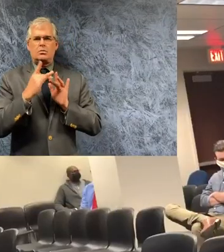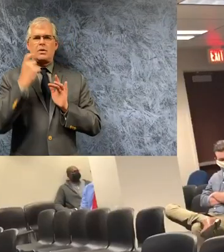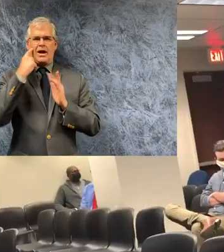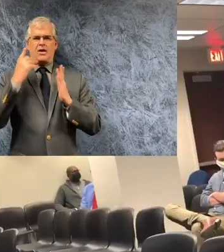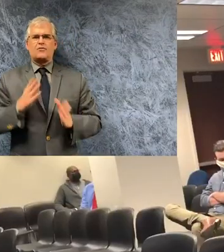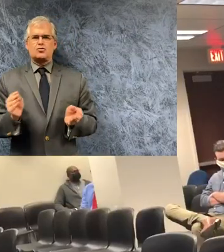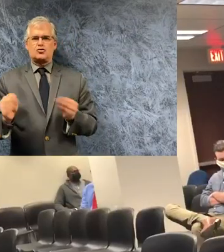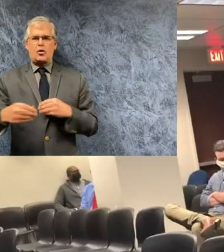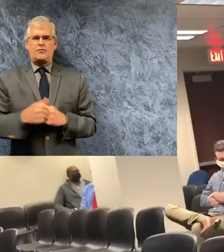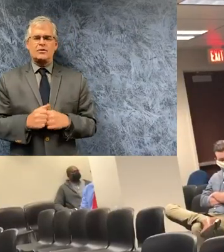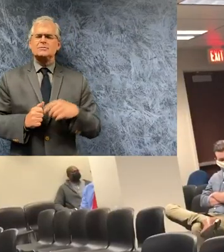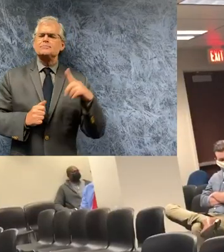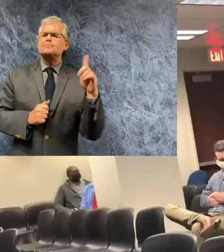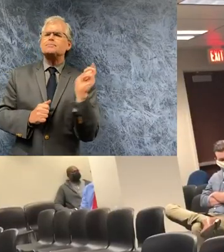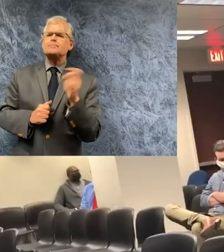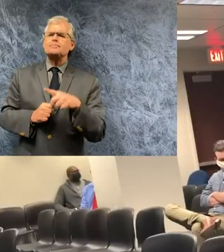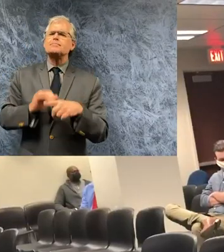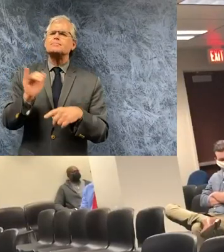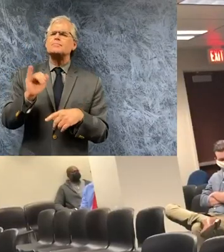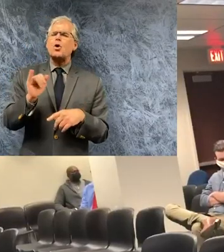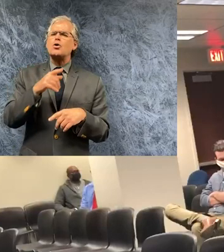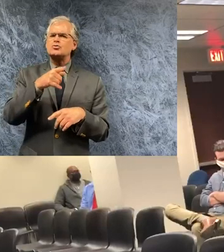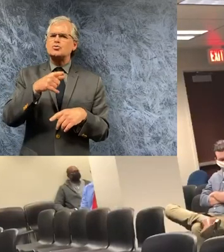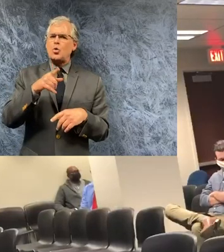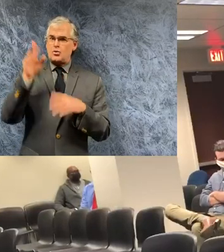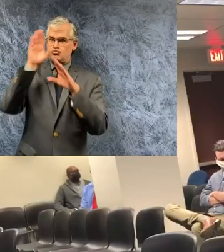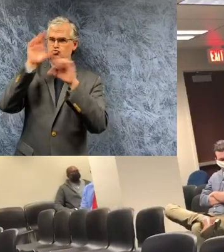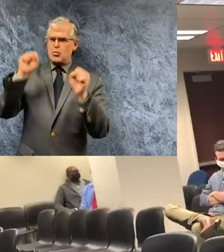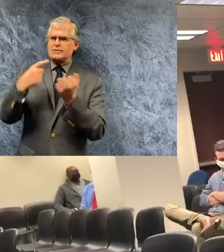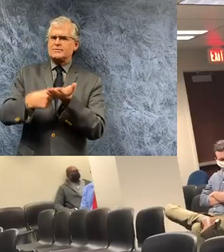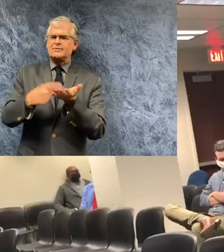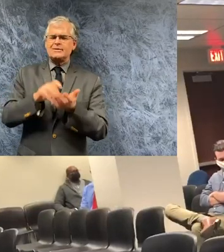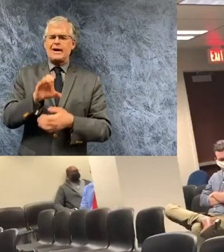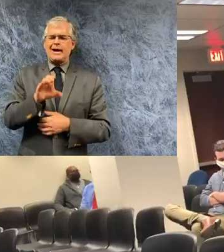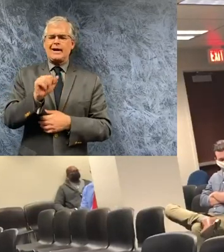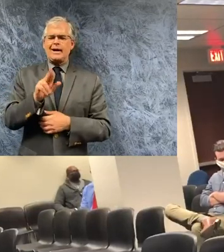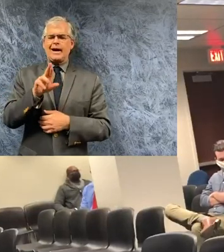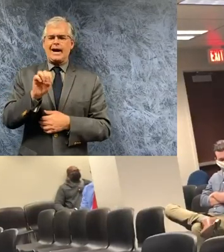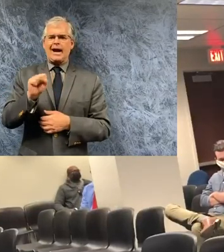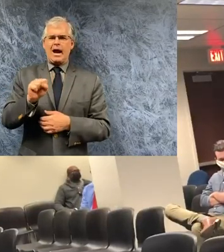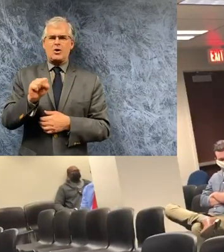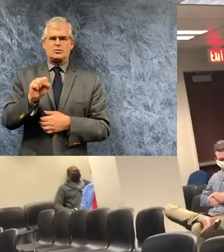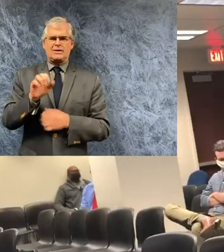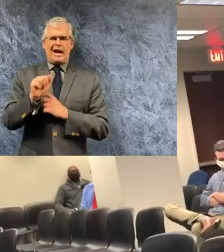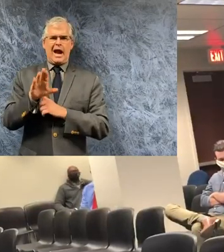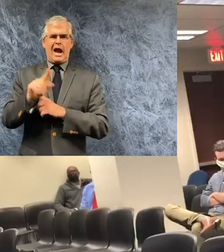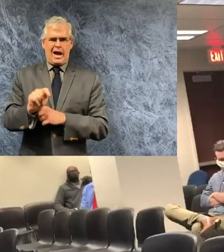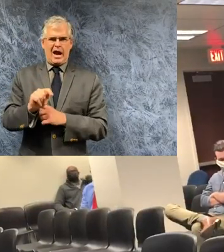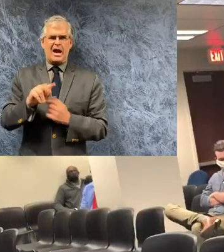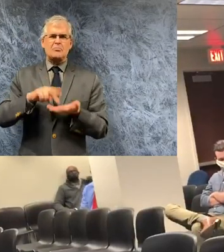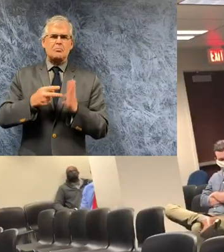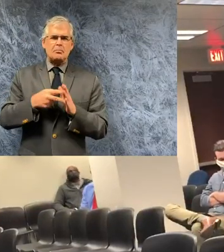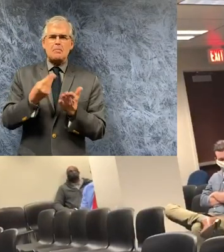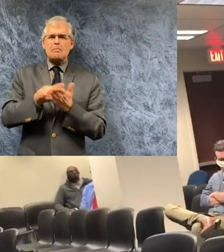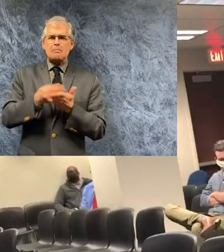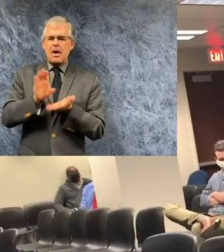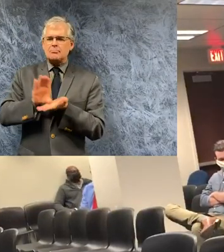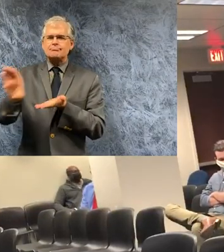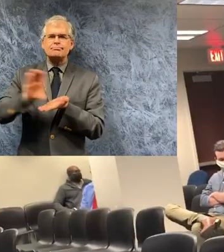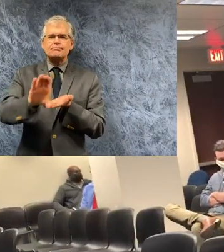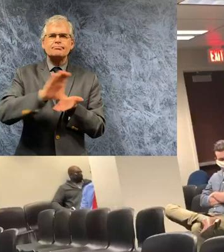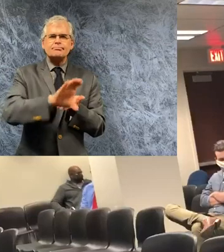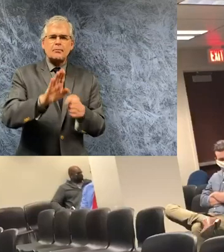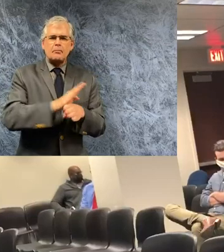about the cares act the stimulus bill today and specifically gaming companies small gaming companies we're not of guests